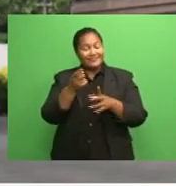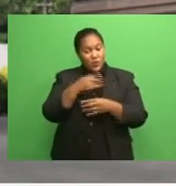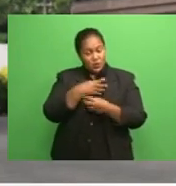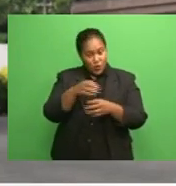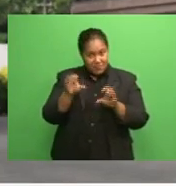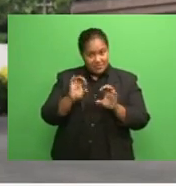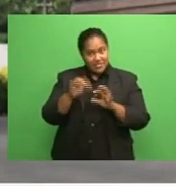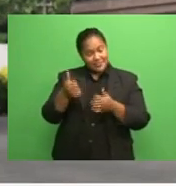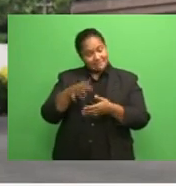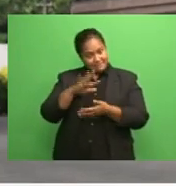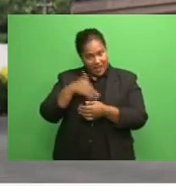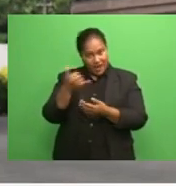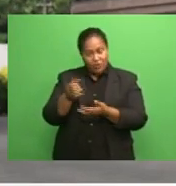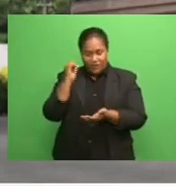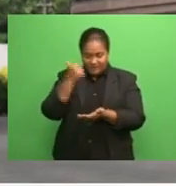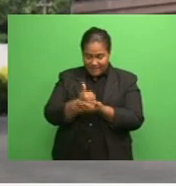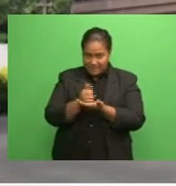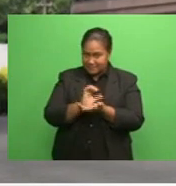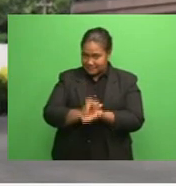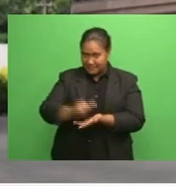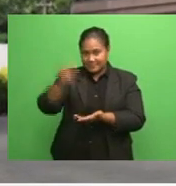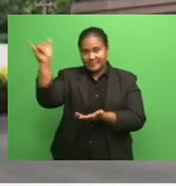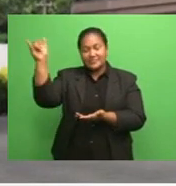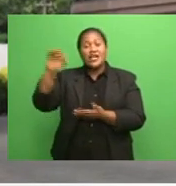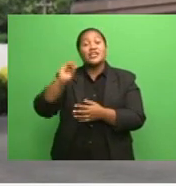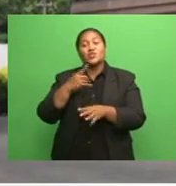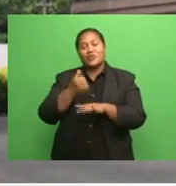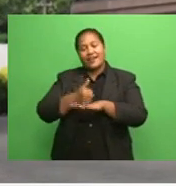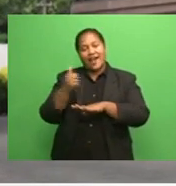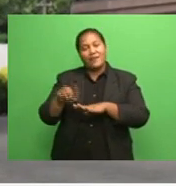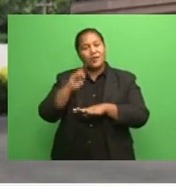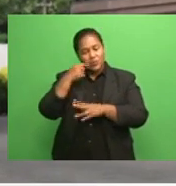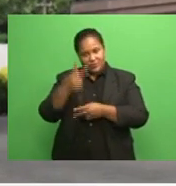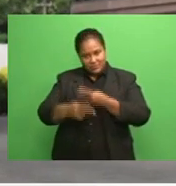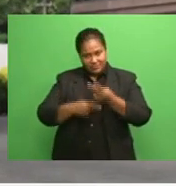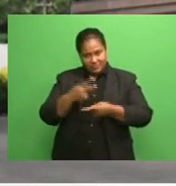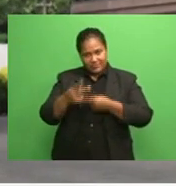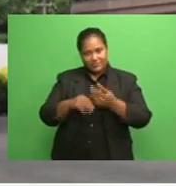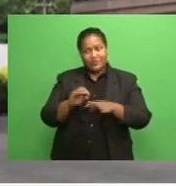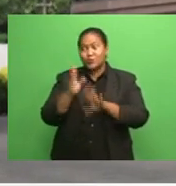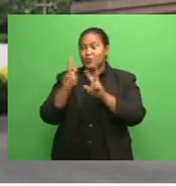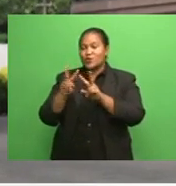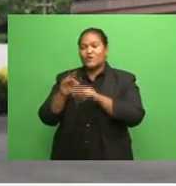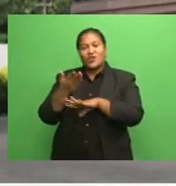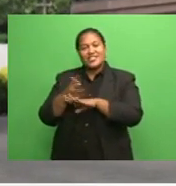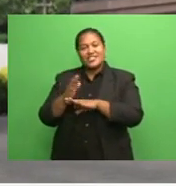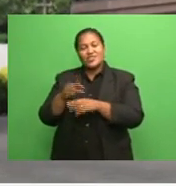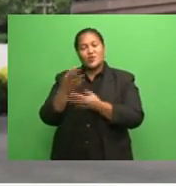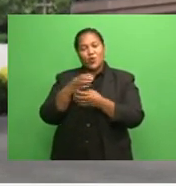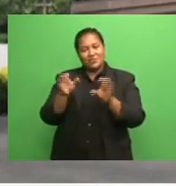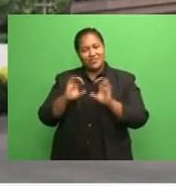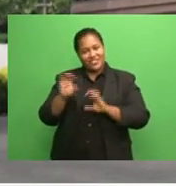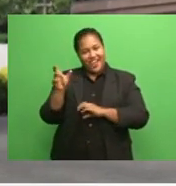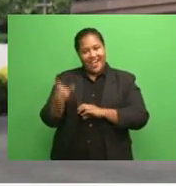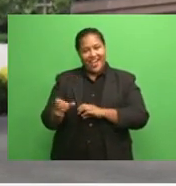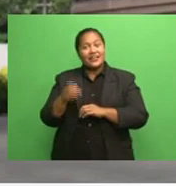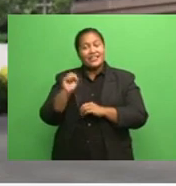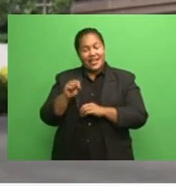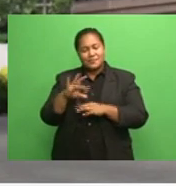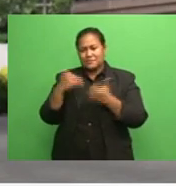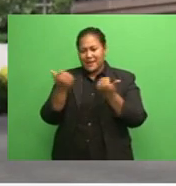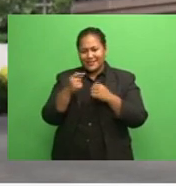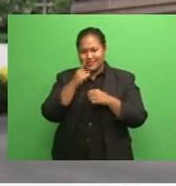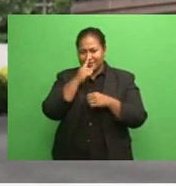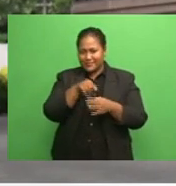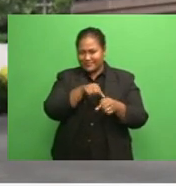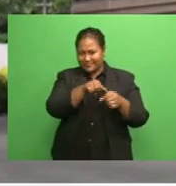travel are confirmed, the government will go through the process of looking for a new police commissioner. He adds there are many candidates within